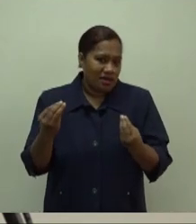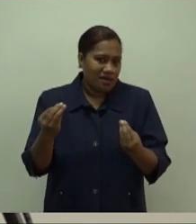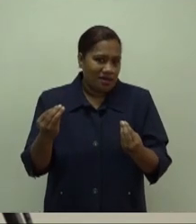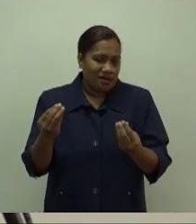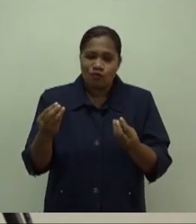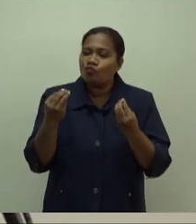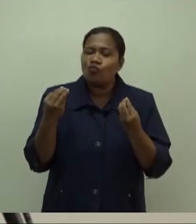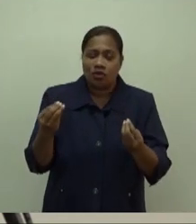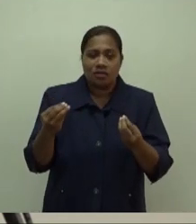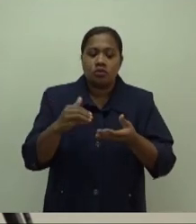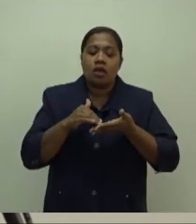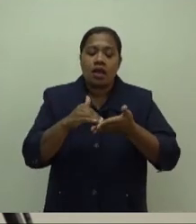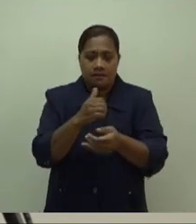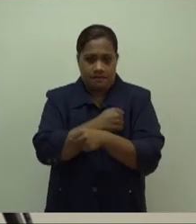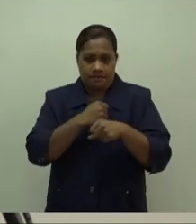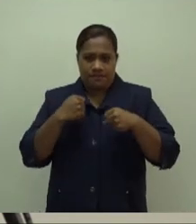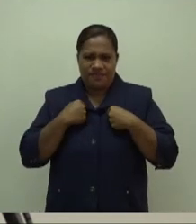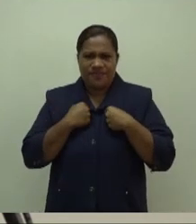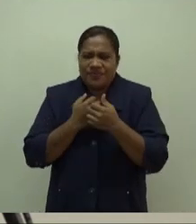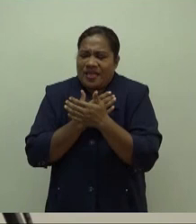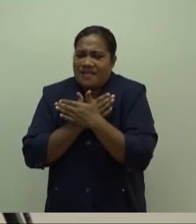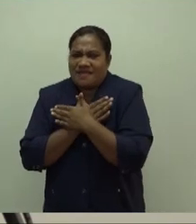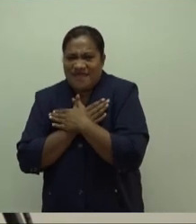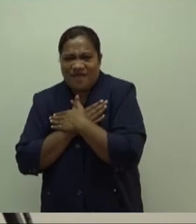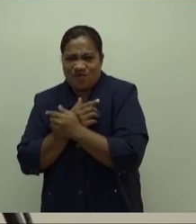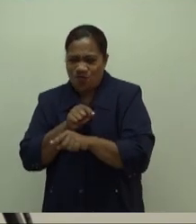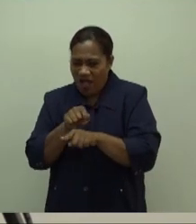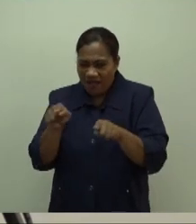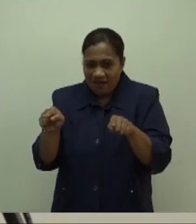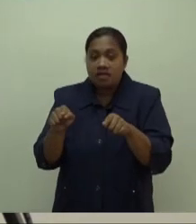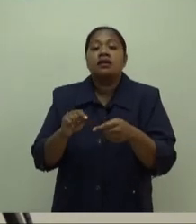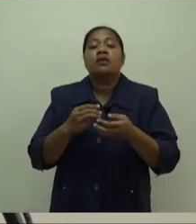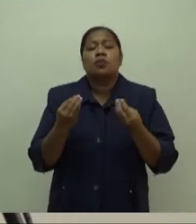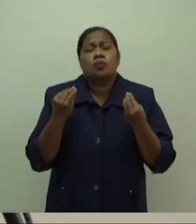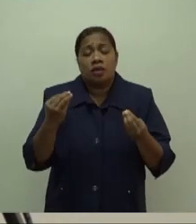it to help our loved ones and it is worth it also to help ourselves.